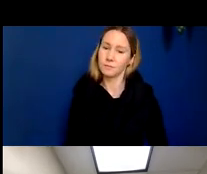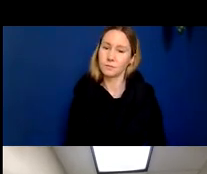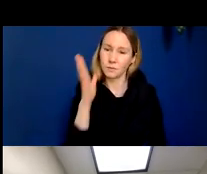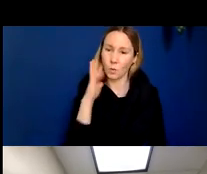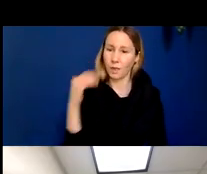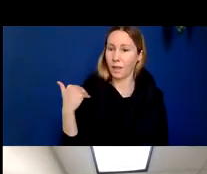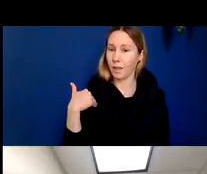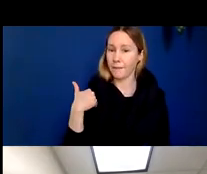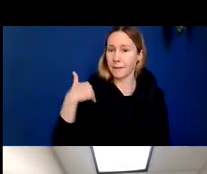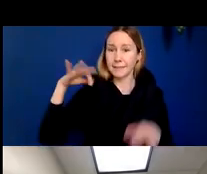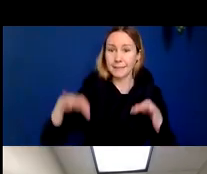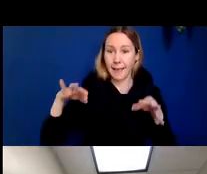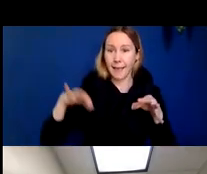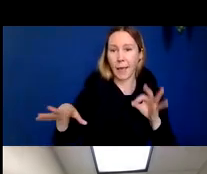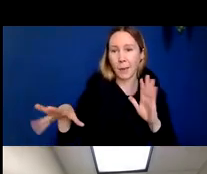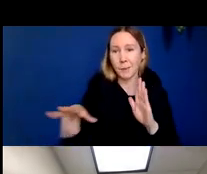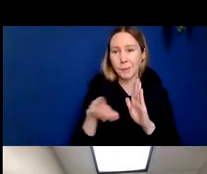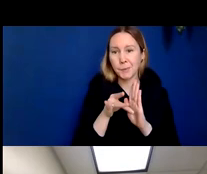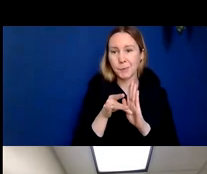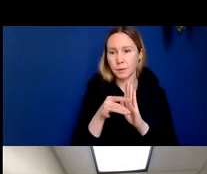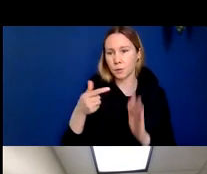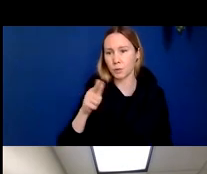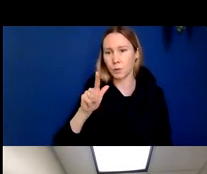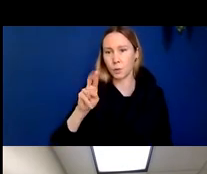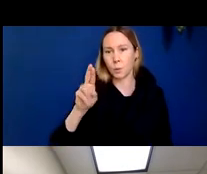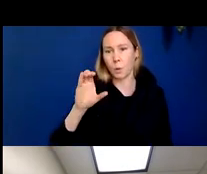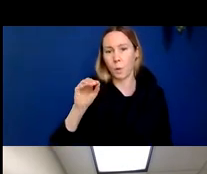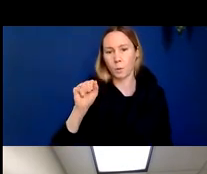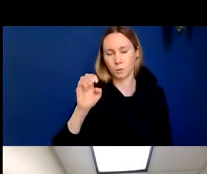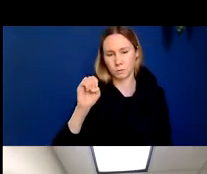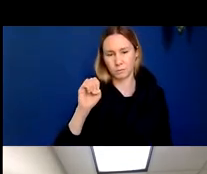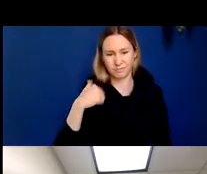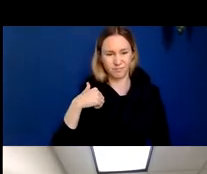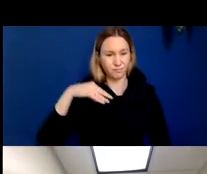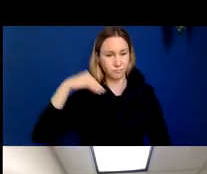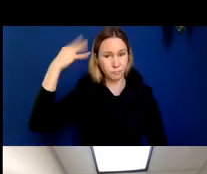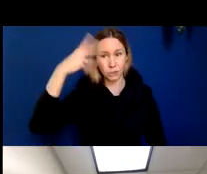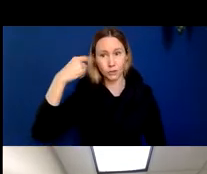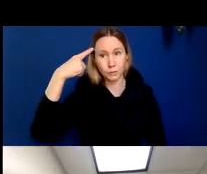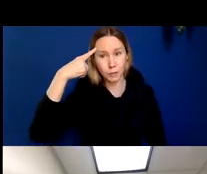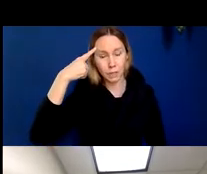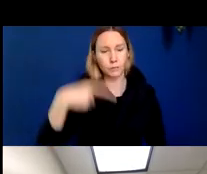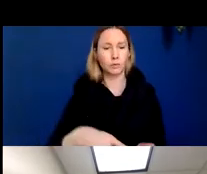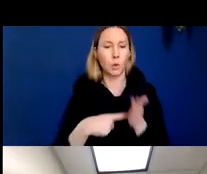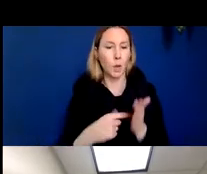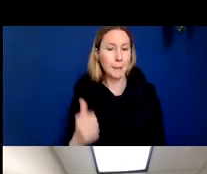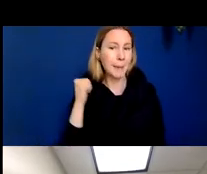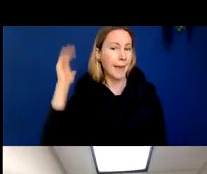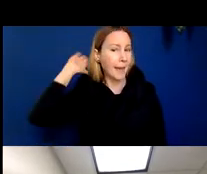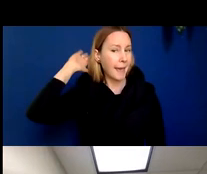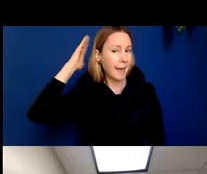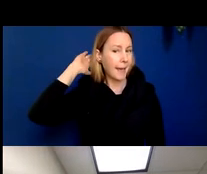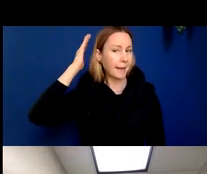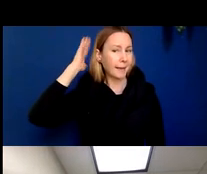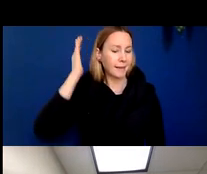tracer that I can see when I take this picture of the brain. And what it's basically showing me is that these back regions of the brain are